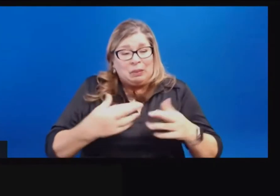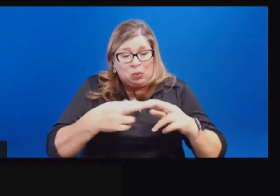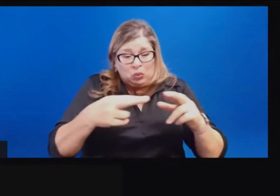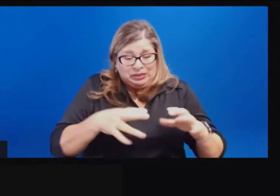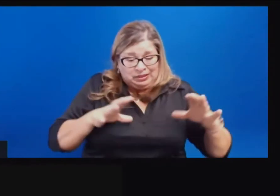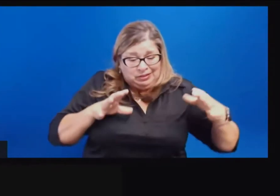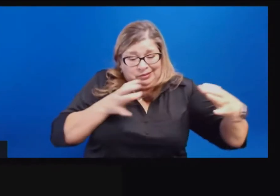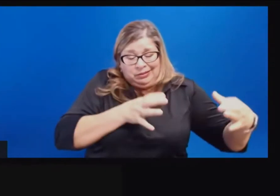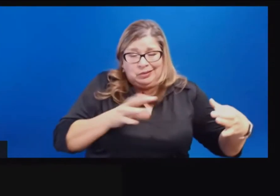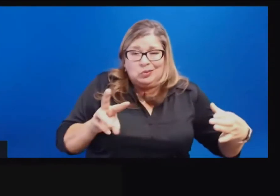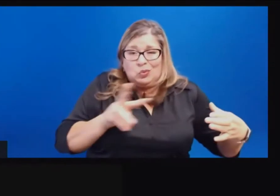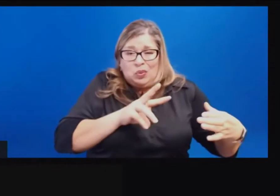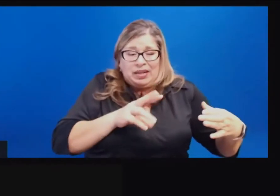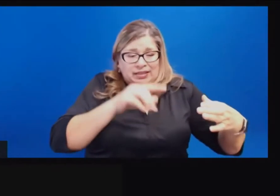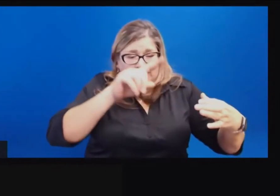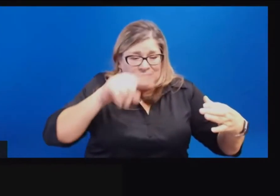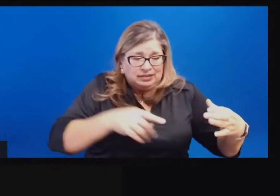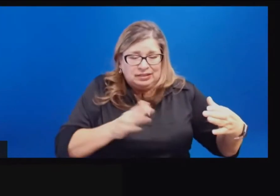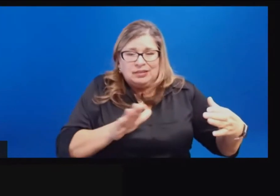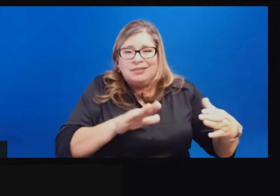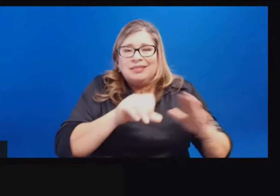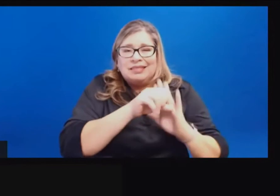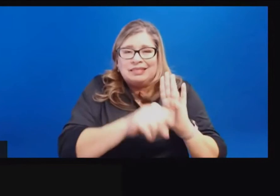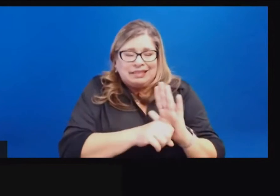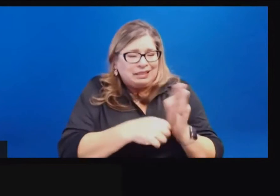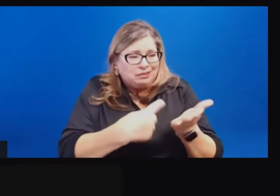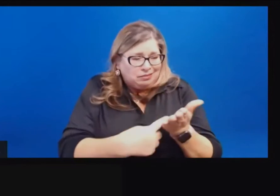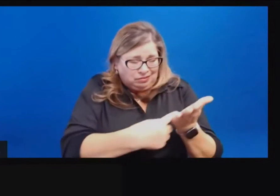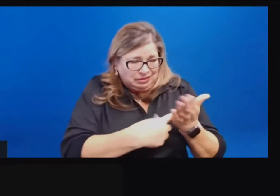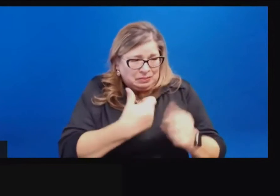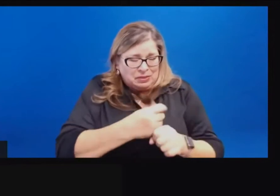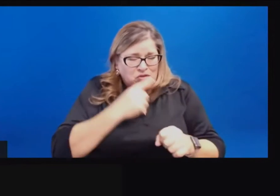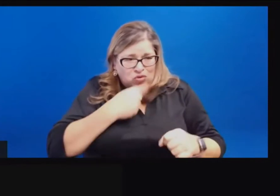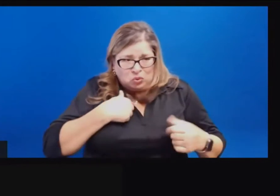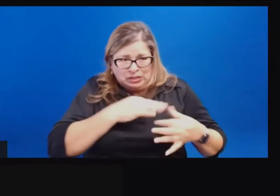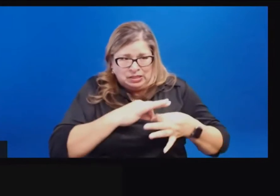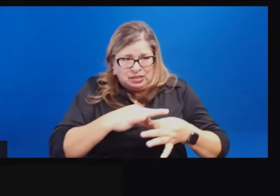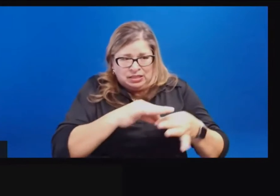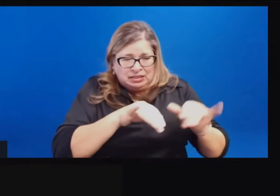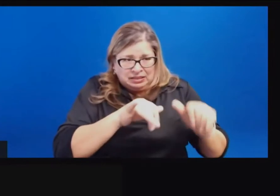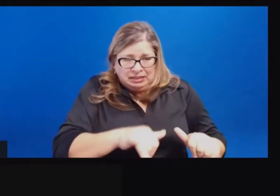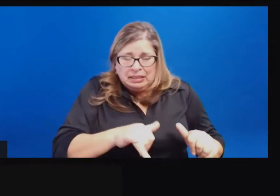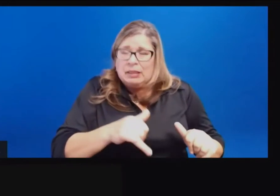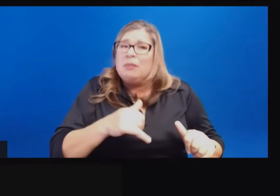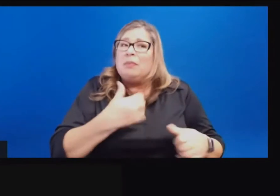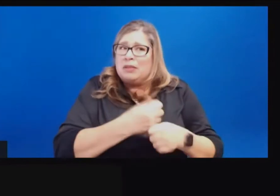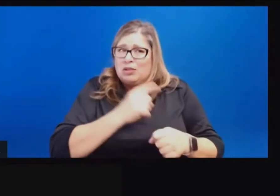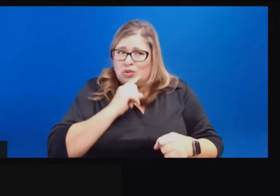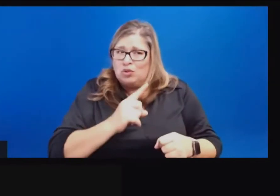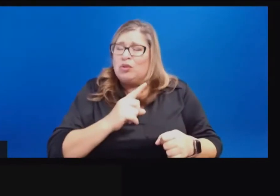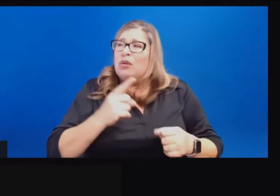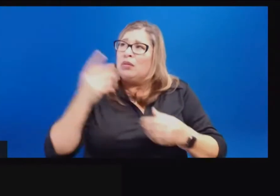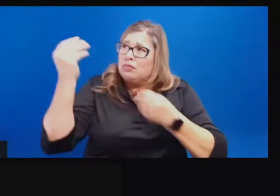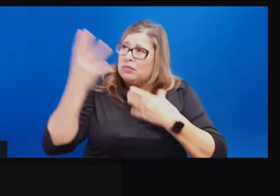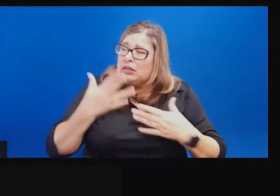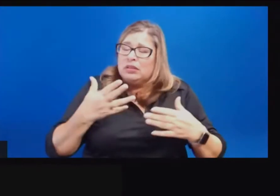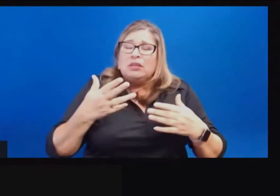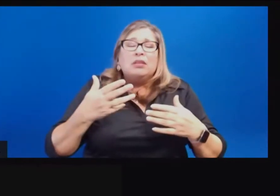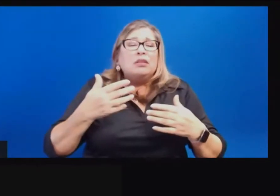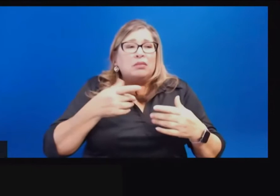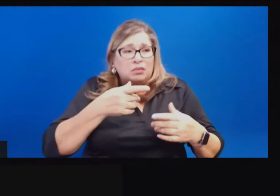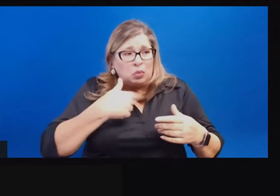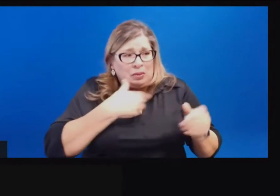nine, FEMA region nine to make sure that we're aligned and, and hearing the same and preparing the same way. And then as always